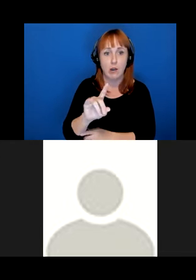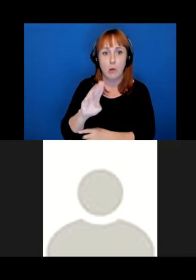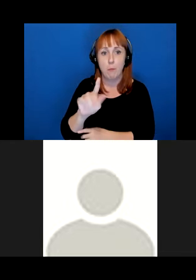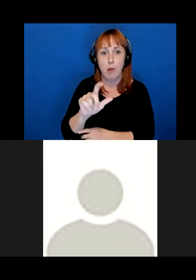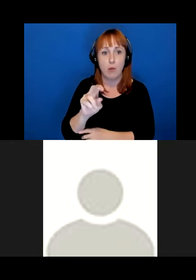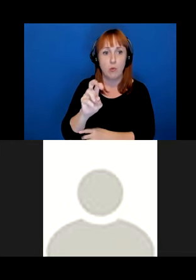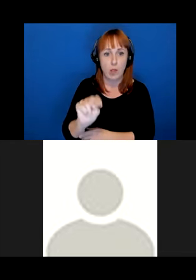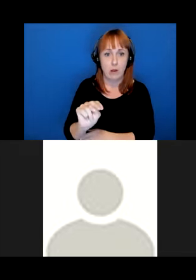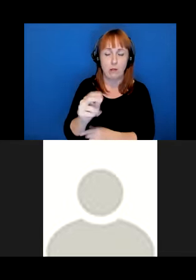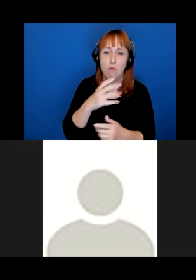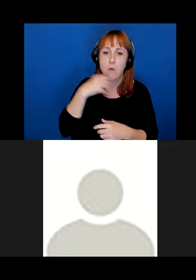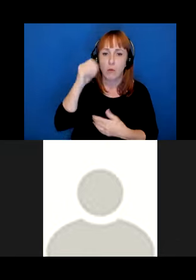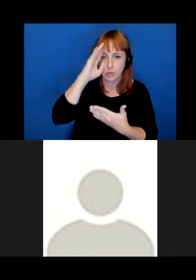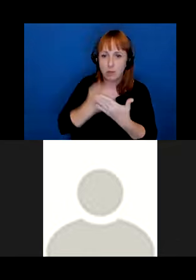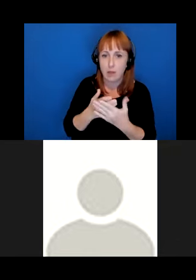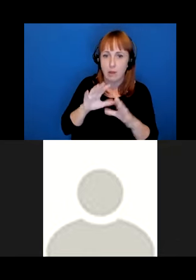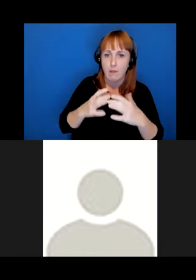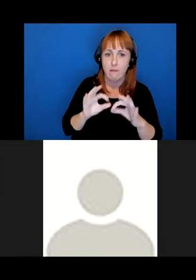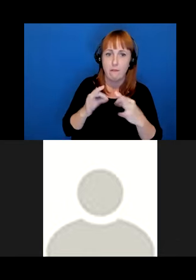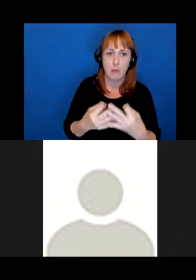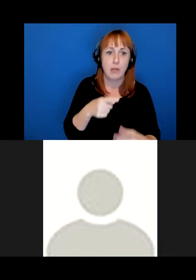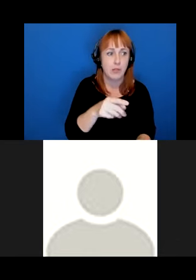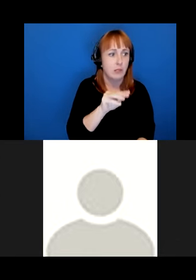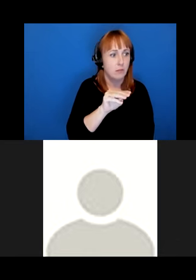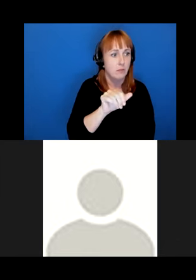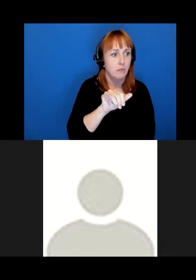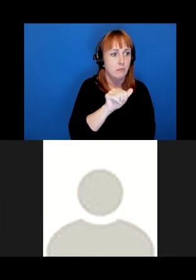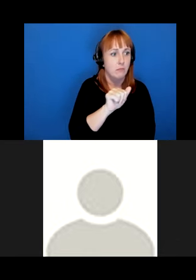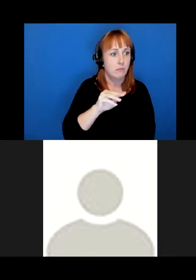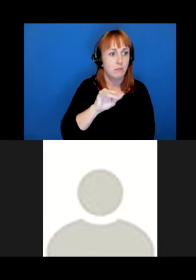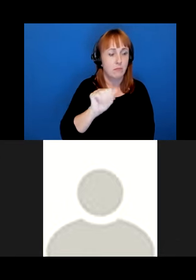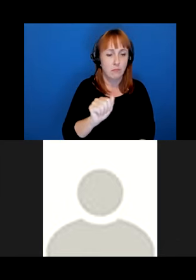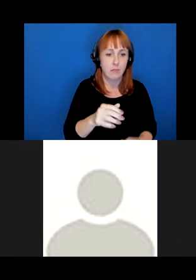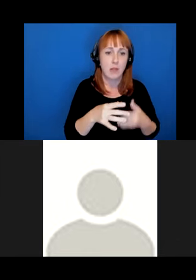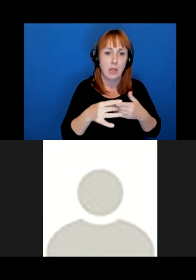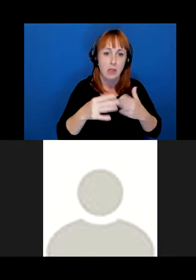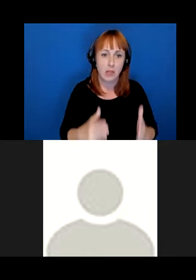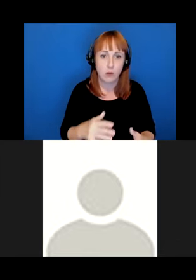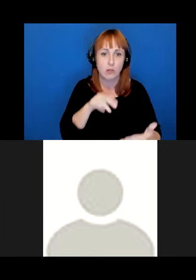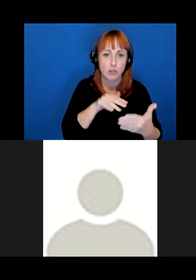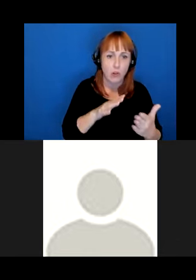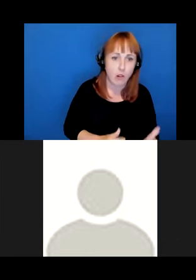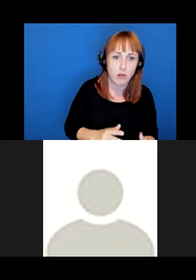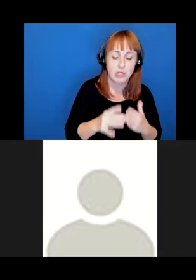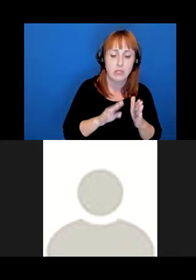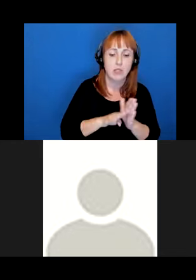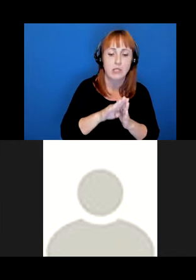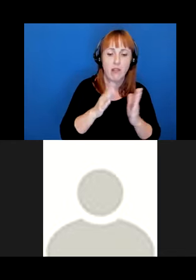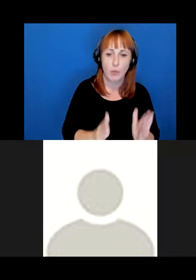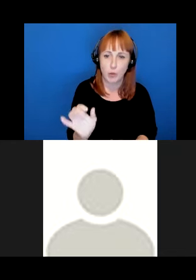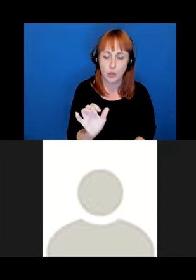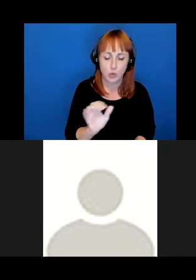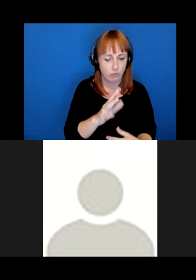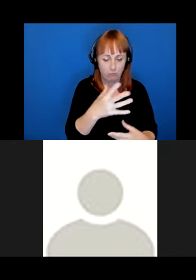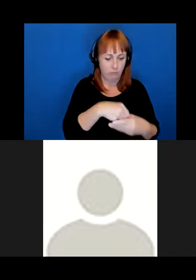family. Jared is a Miami language leader, teacher, scholar, program developer, kind of all of those things at the same time in my experience.